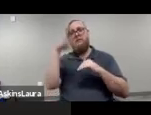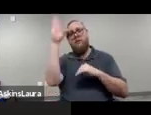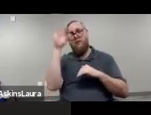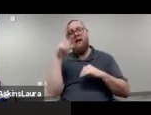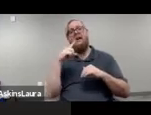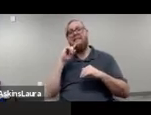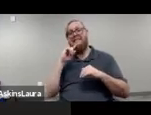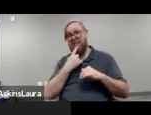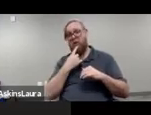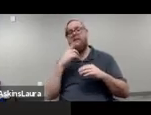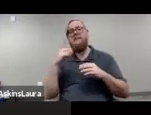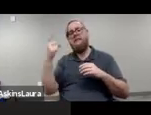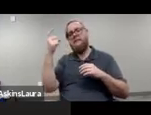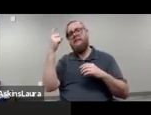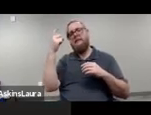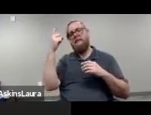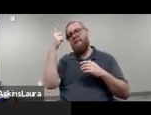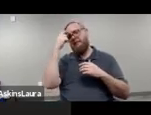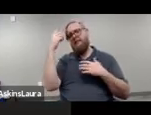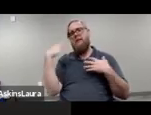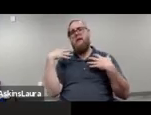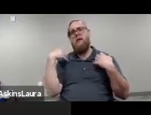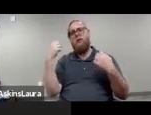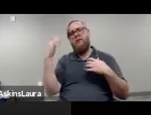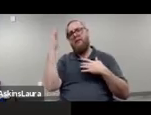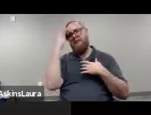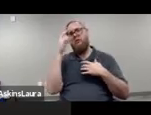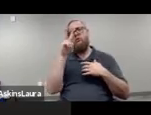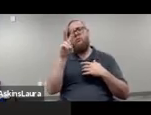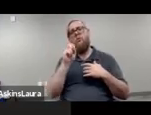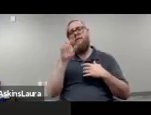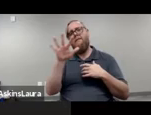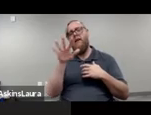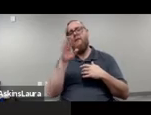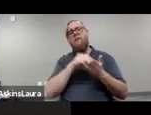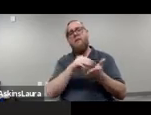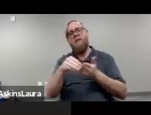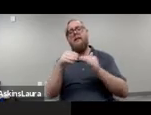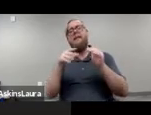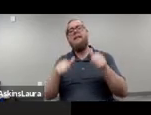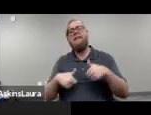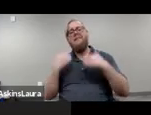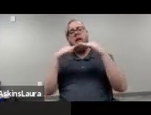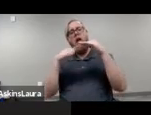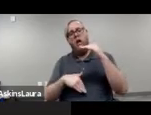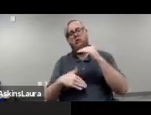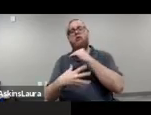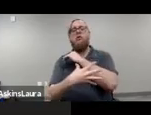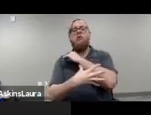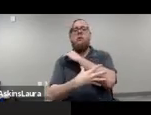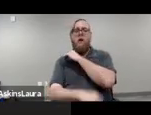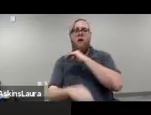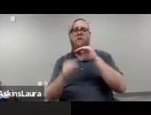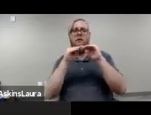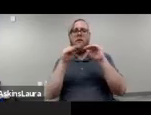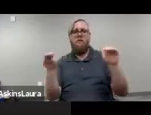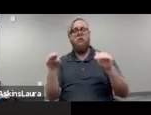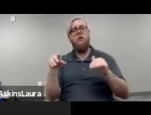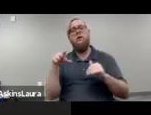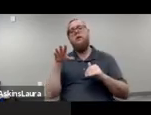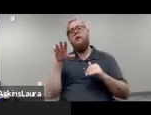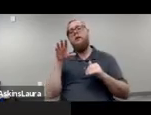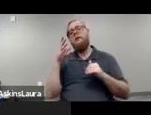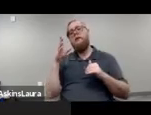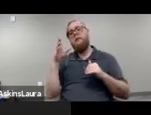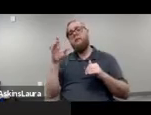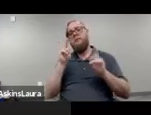States had a serious mental illness, including 2.5 million adults living below the poverty line. So essentially, 25 percent of